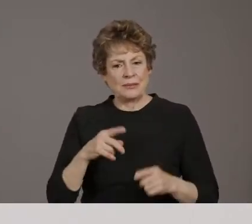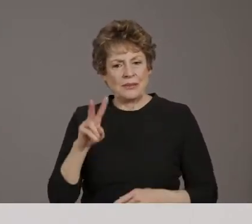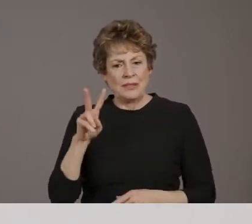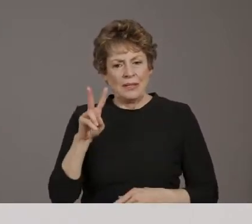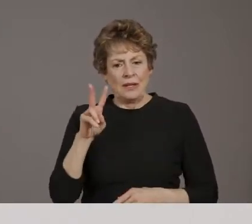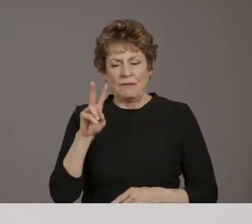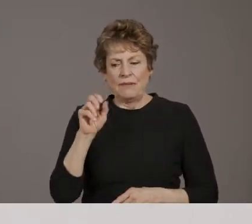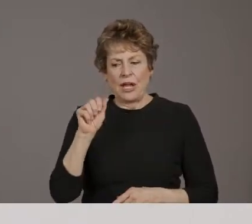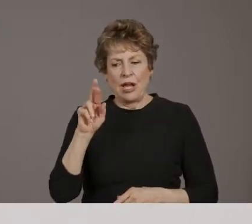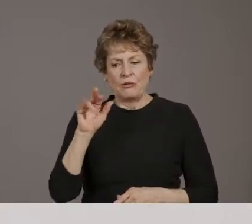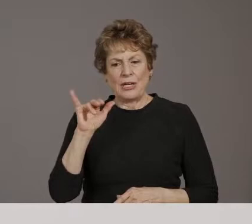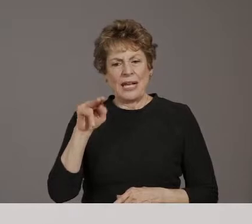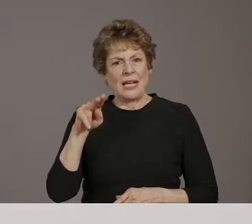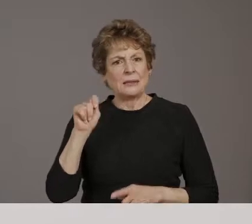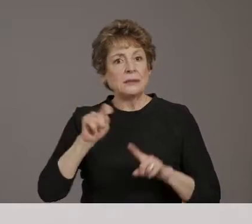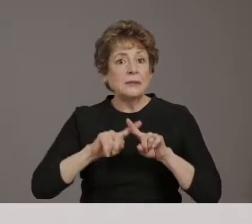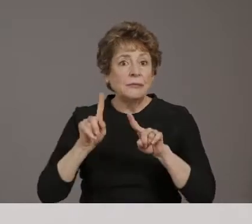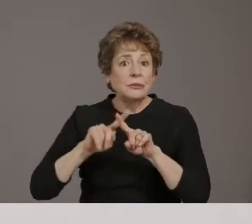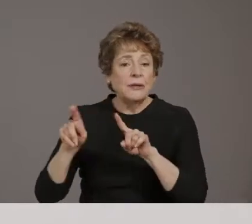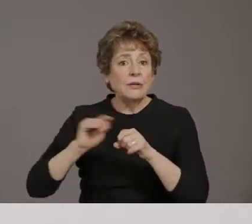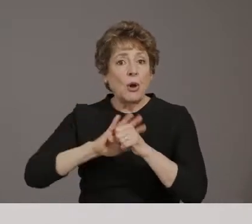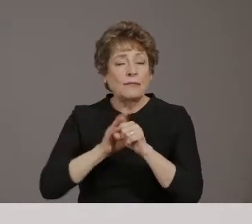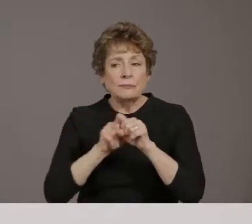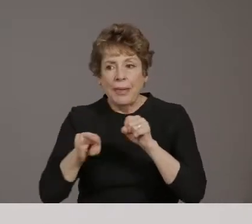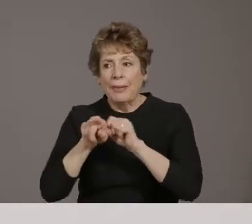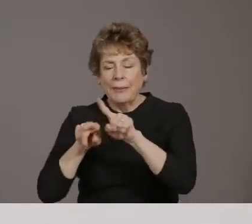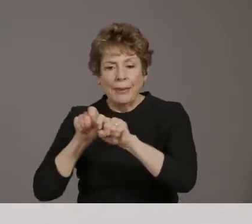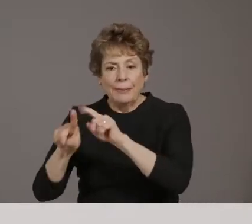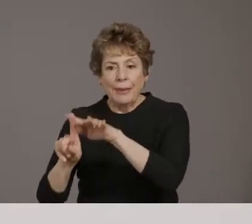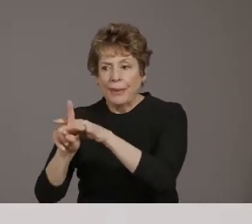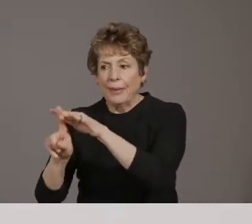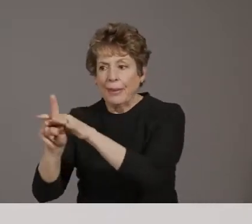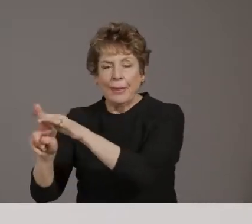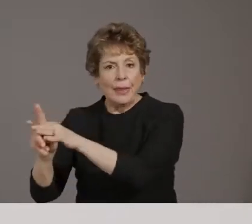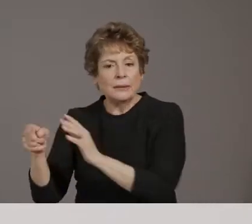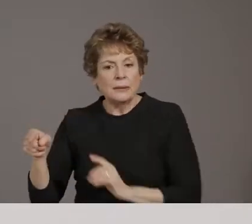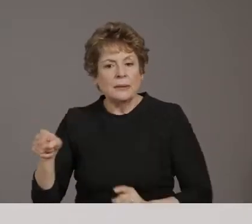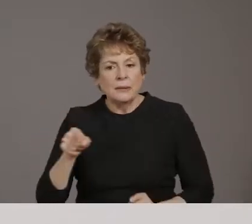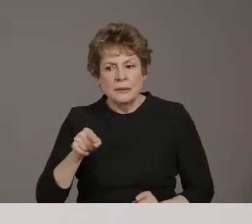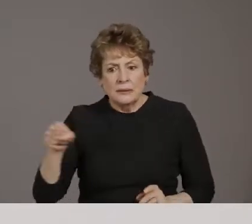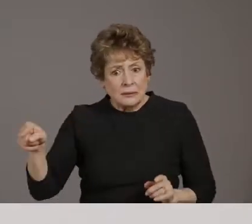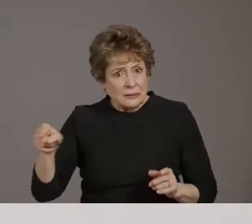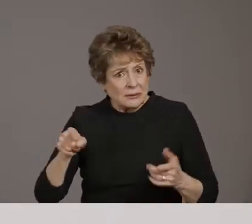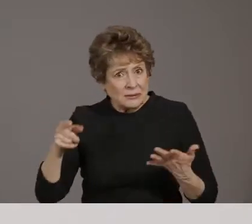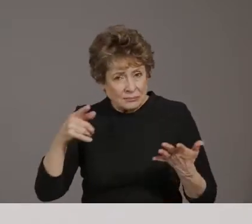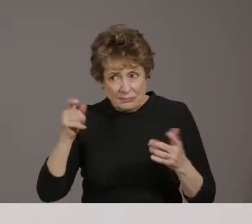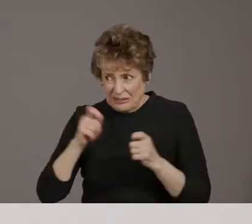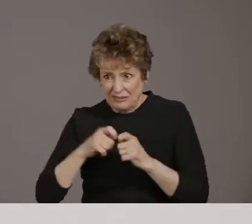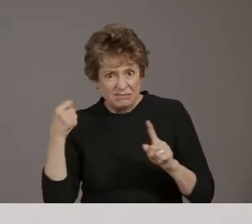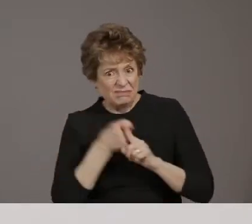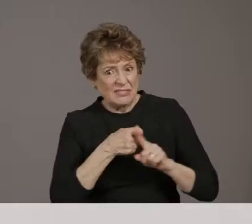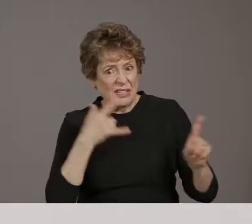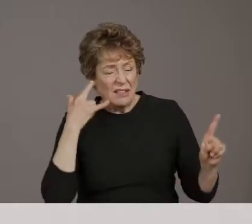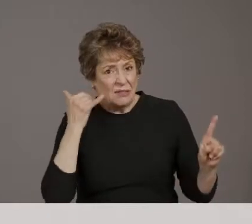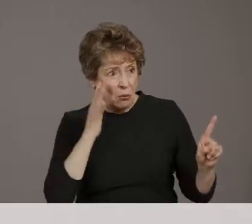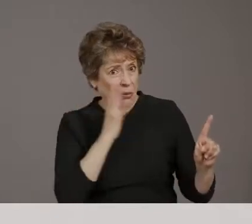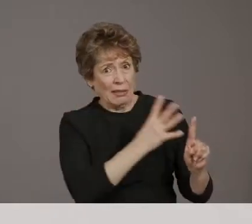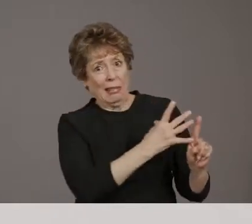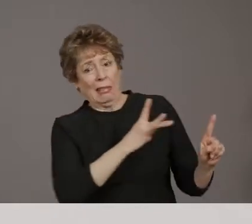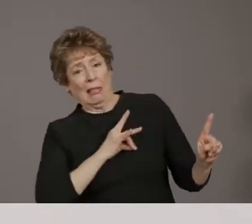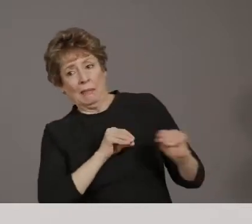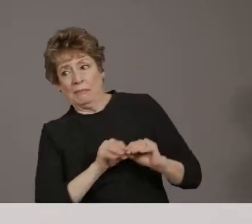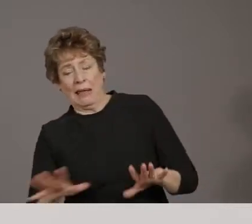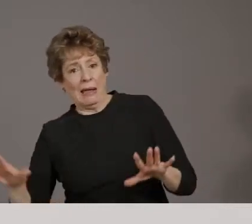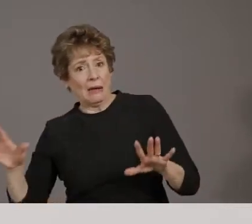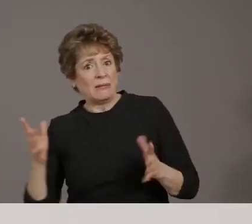variant? So we continue to monitor the, variants. I, I think as with any virus,